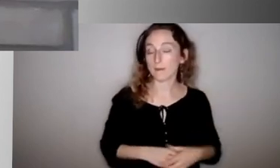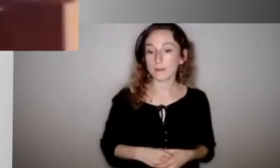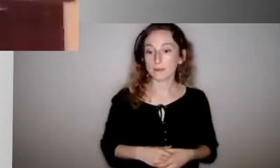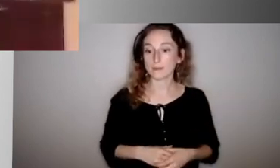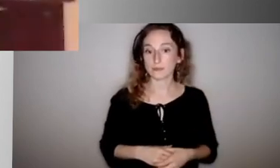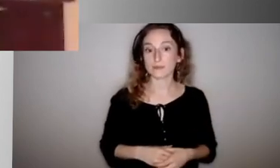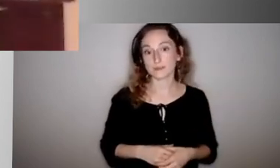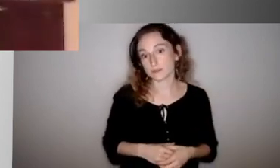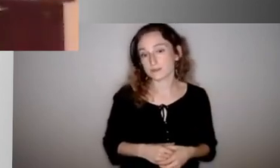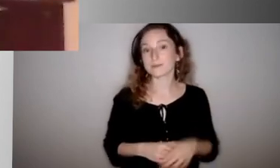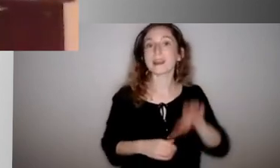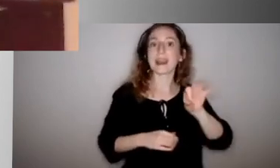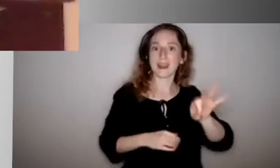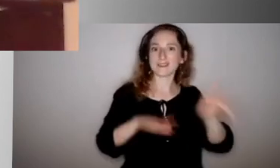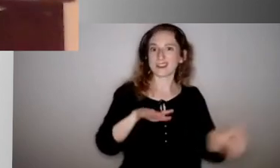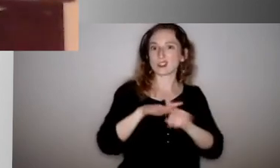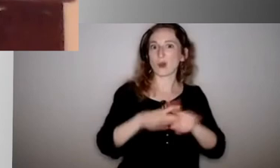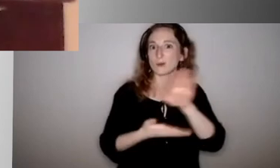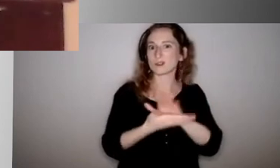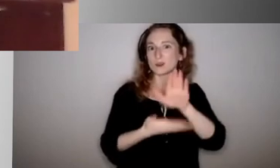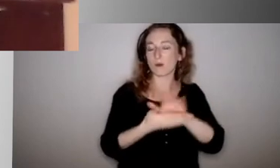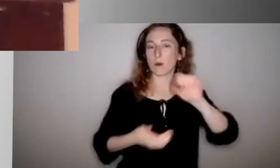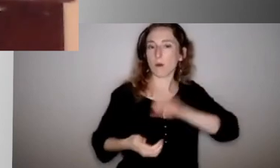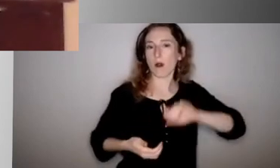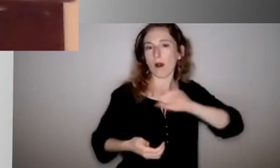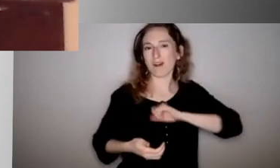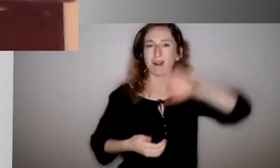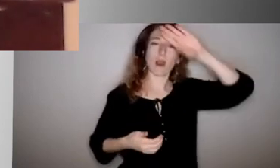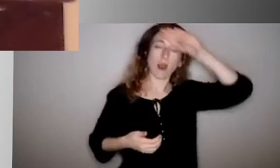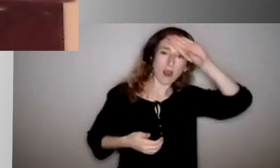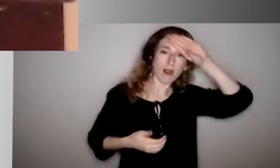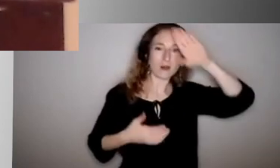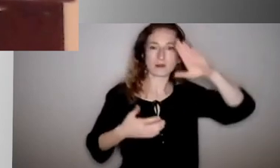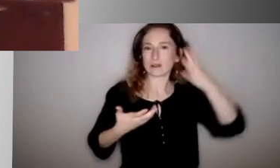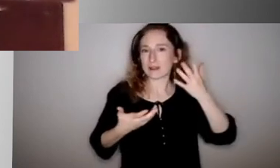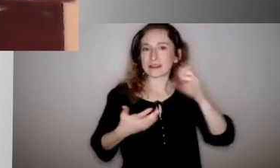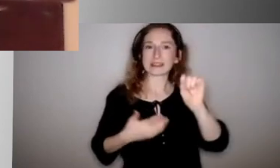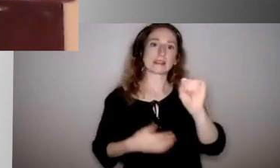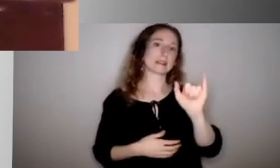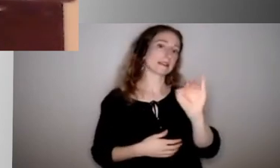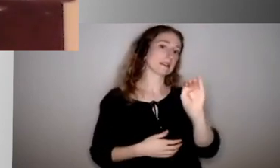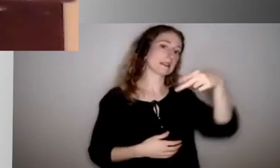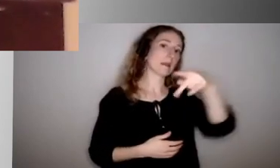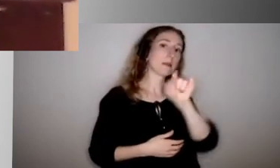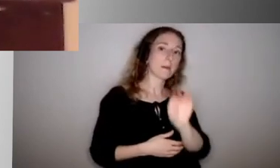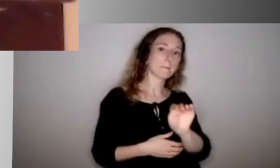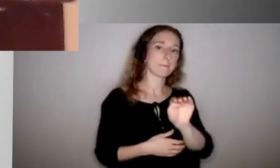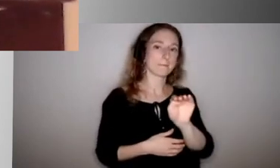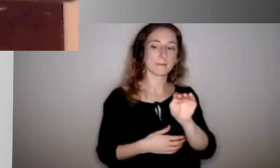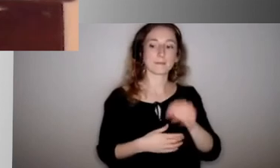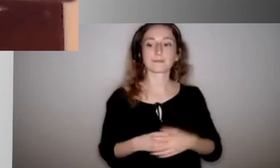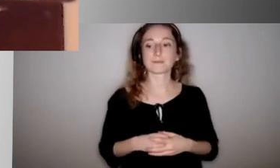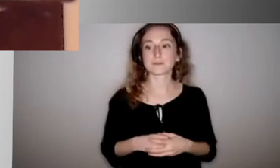That's, that's a pretty simple straightforward answer. Yeah. So, you know, it's interesting, Eric, every school district is supposed to